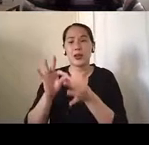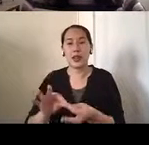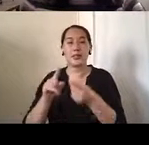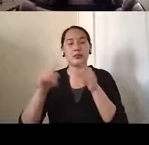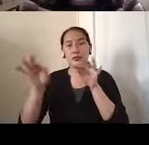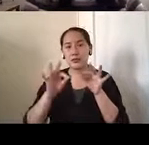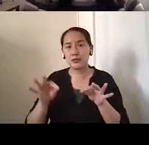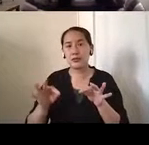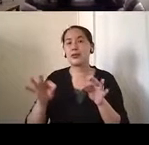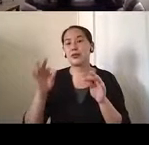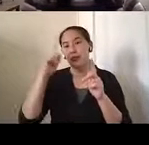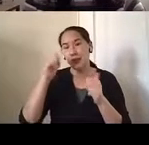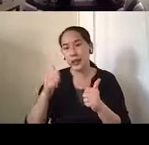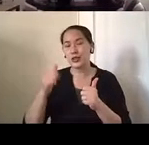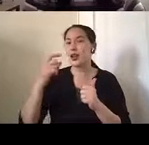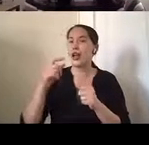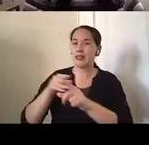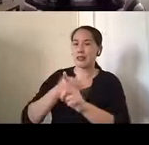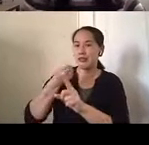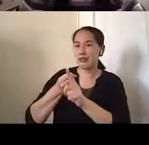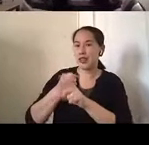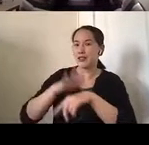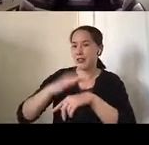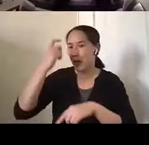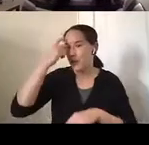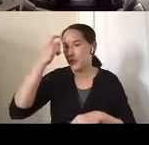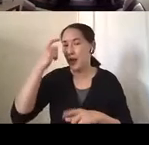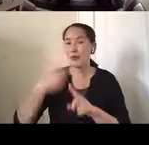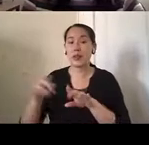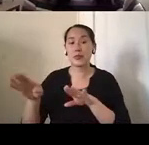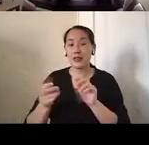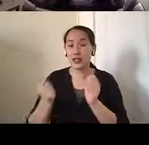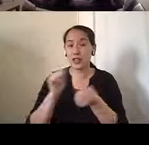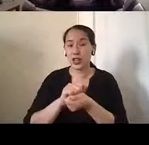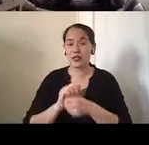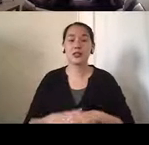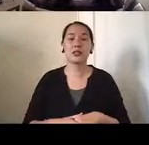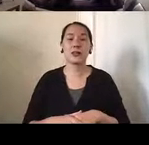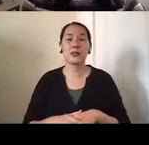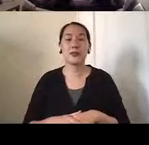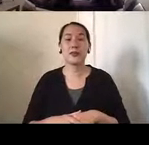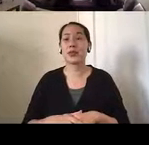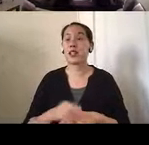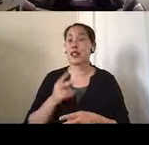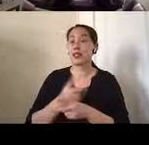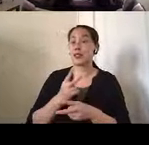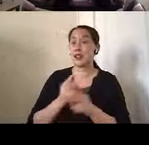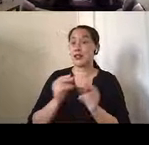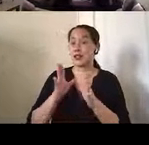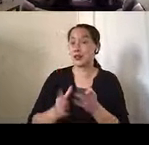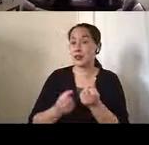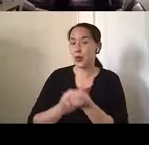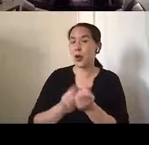the effects on the brain, cognition, and even behavioral changes. Caregiver support can also be found through support groups